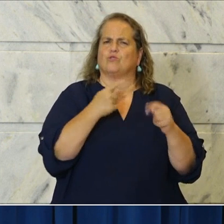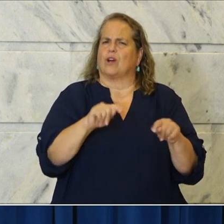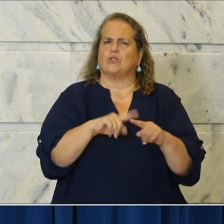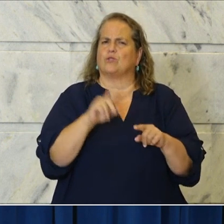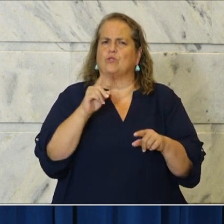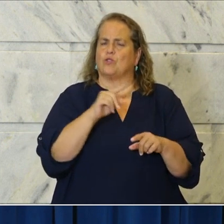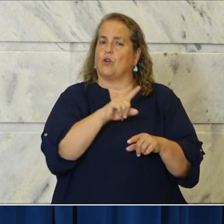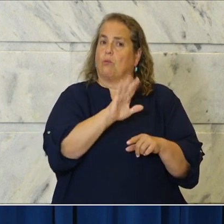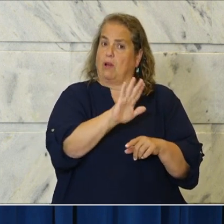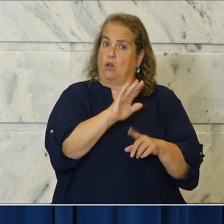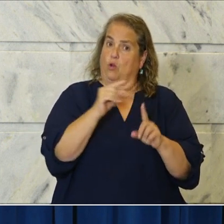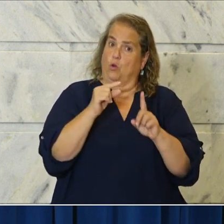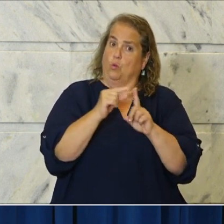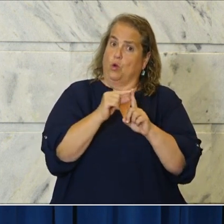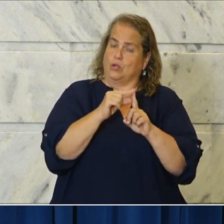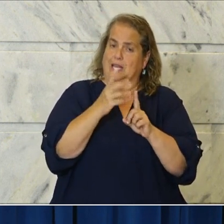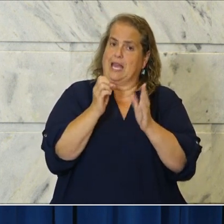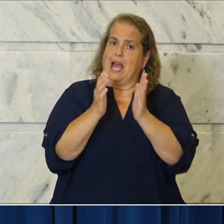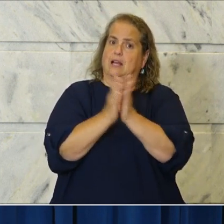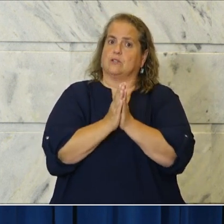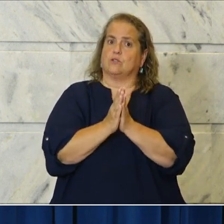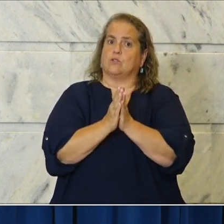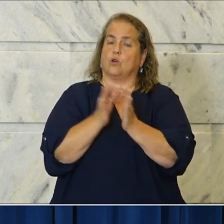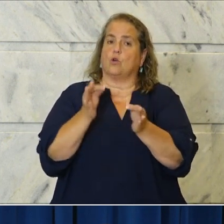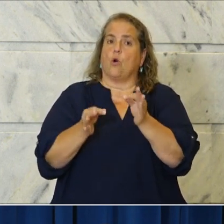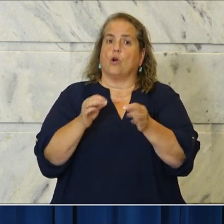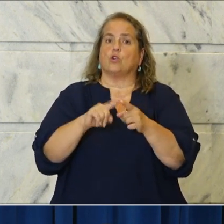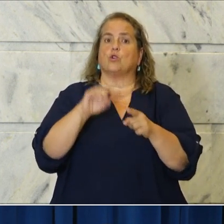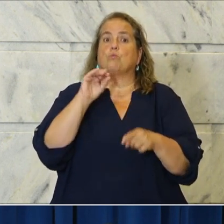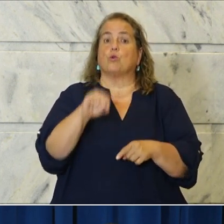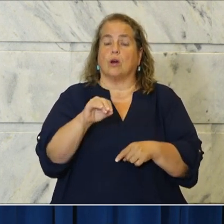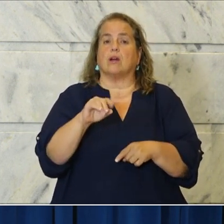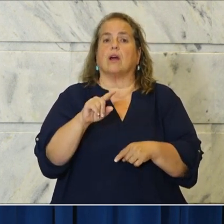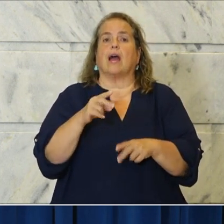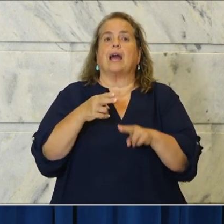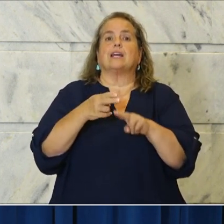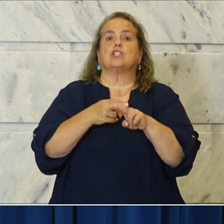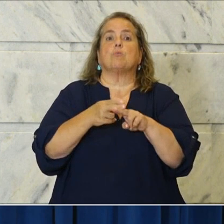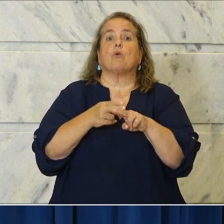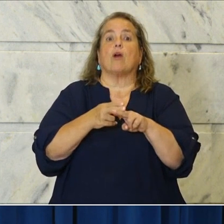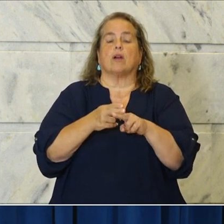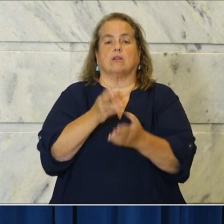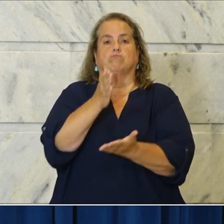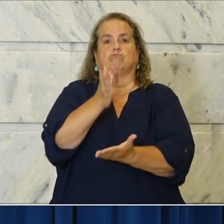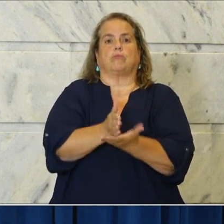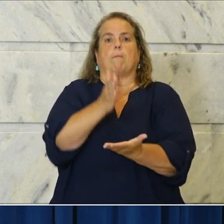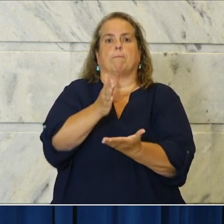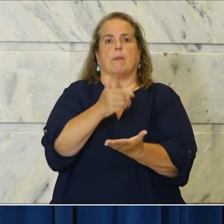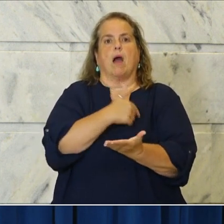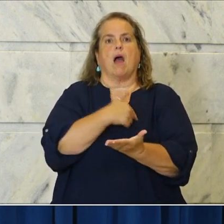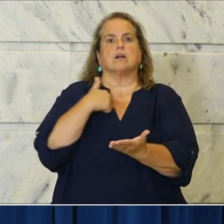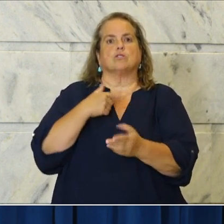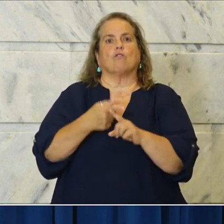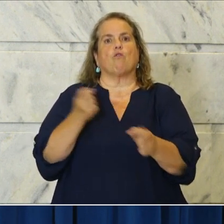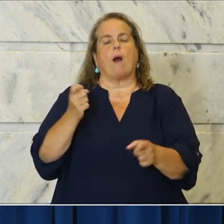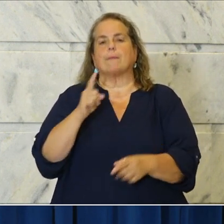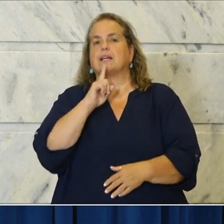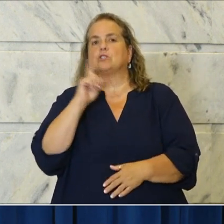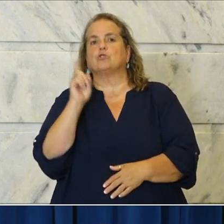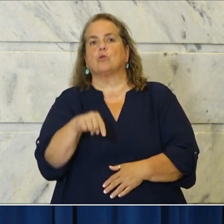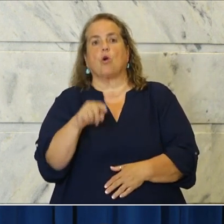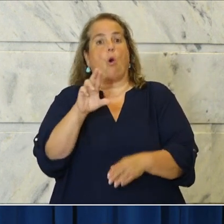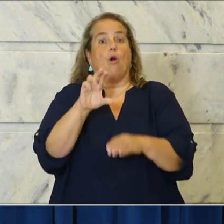asked the court to put into an order temporarily enjoined, which means we can't from issuing or enforcing